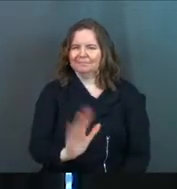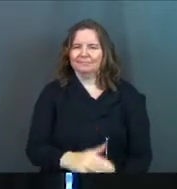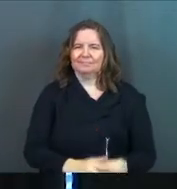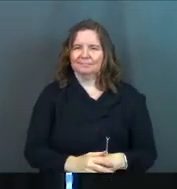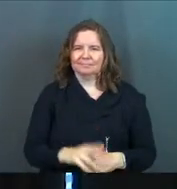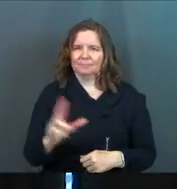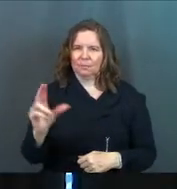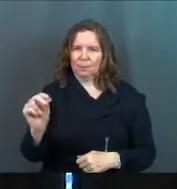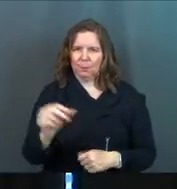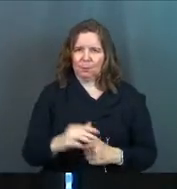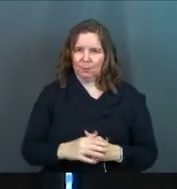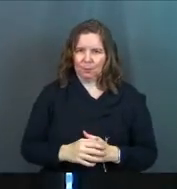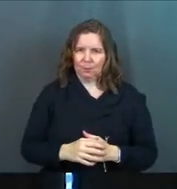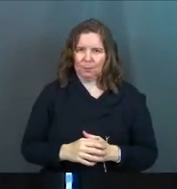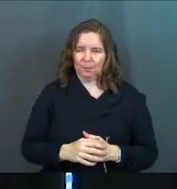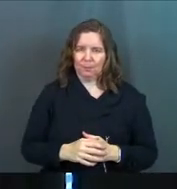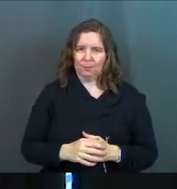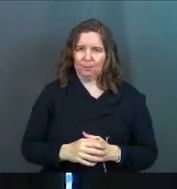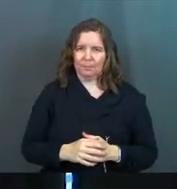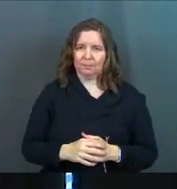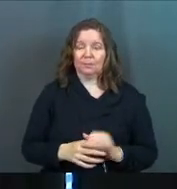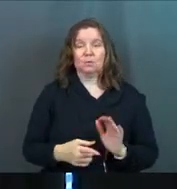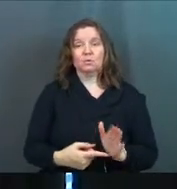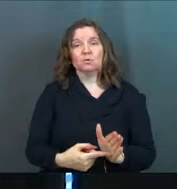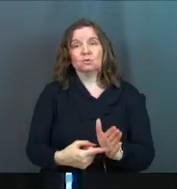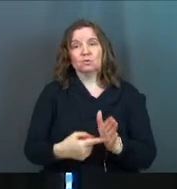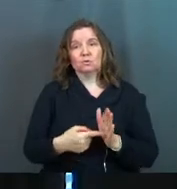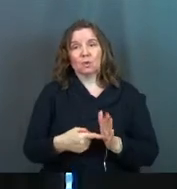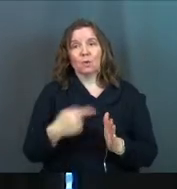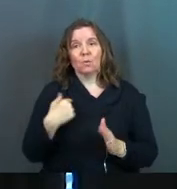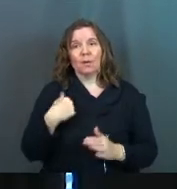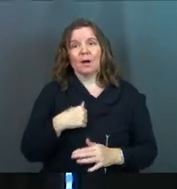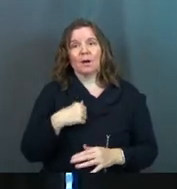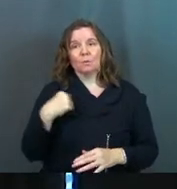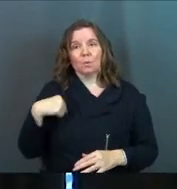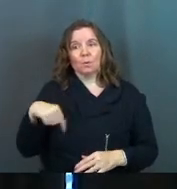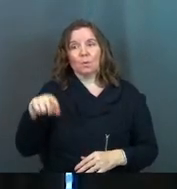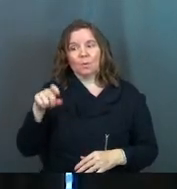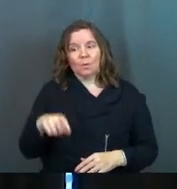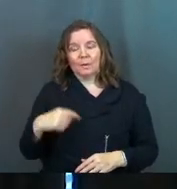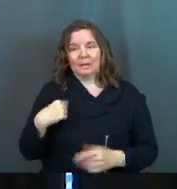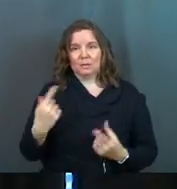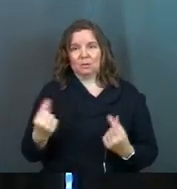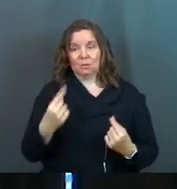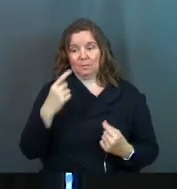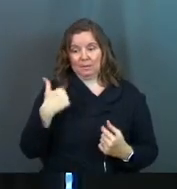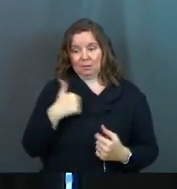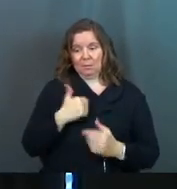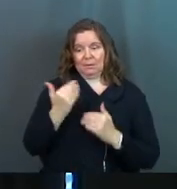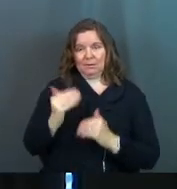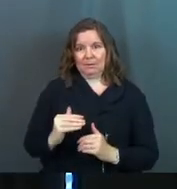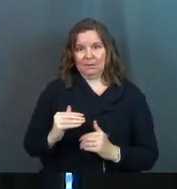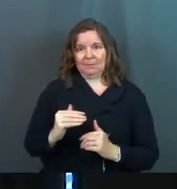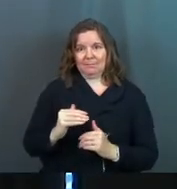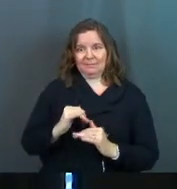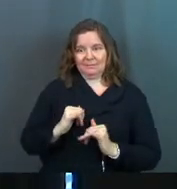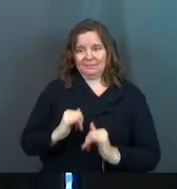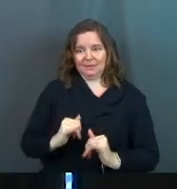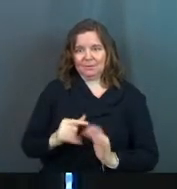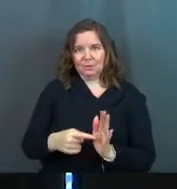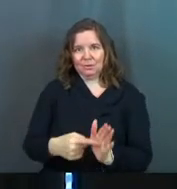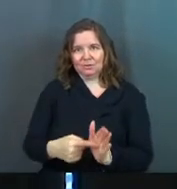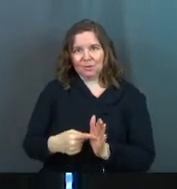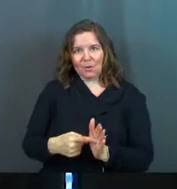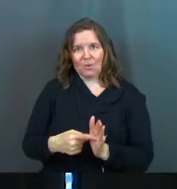No. To show us. To show us how this is done. To show us